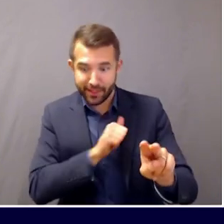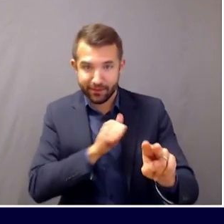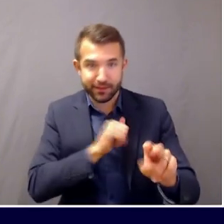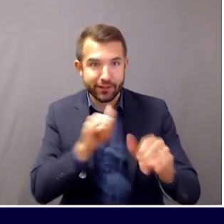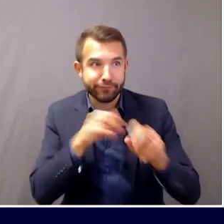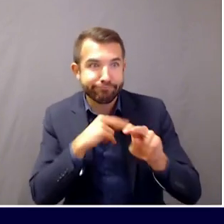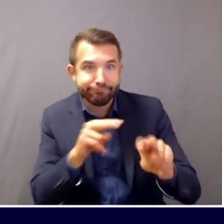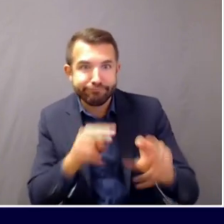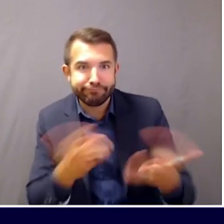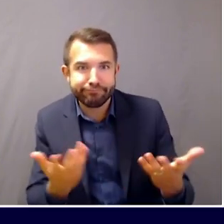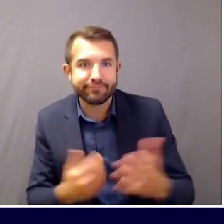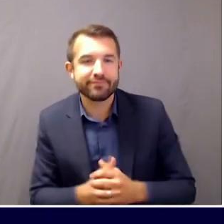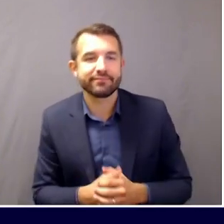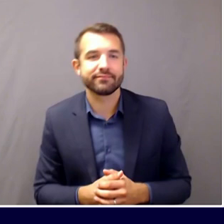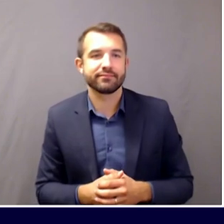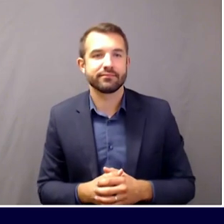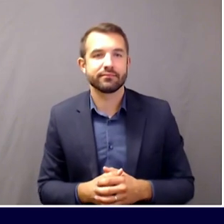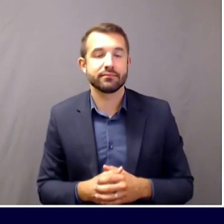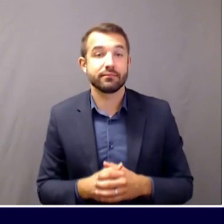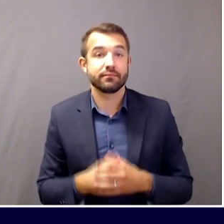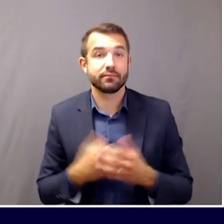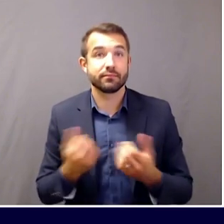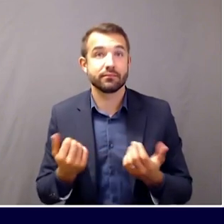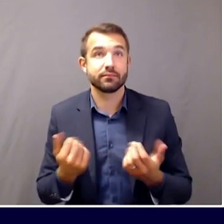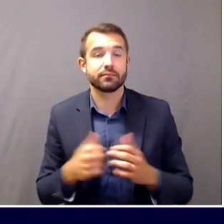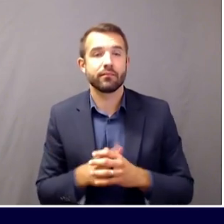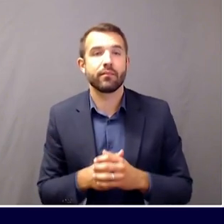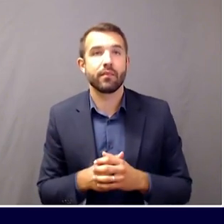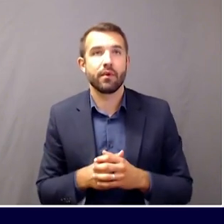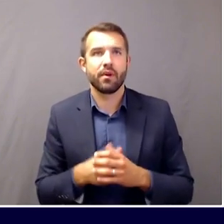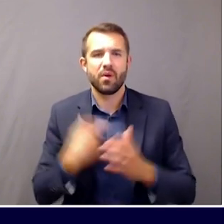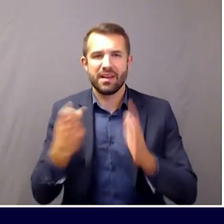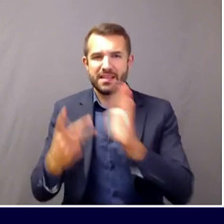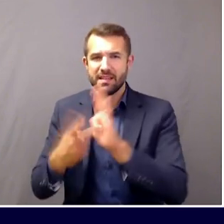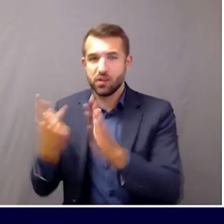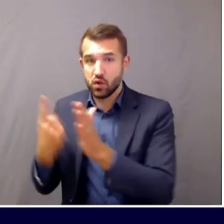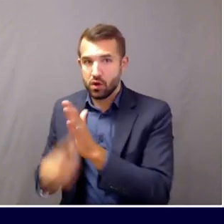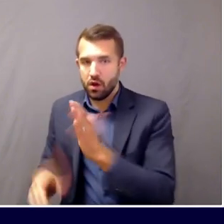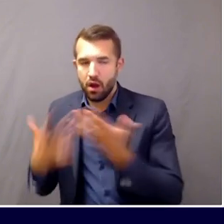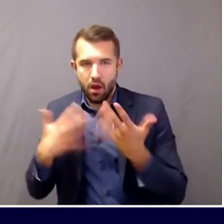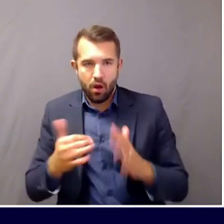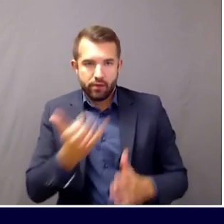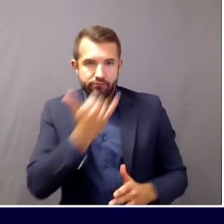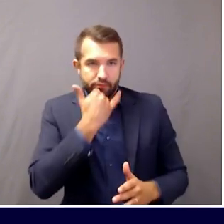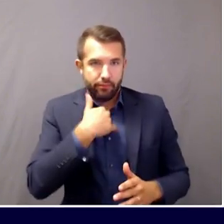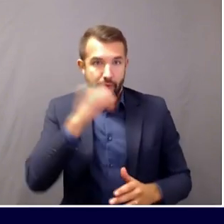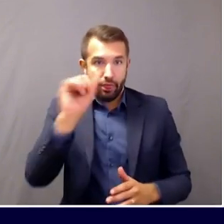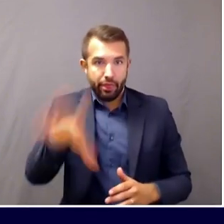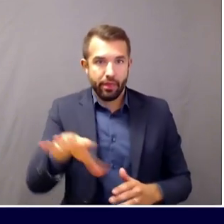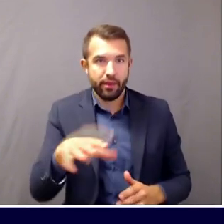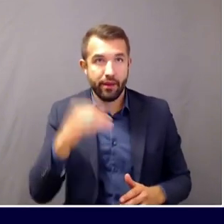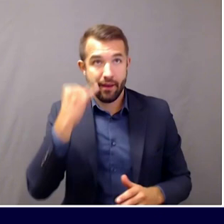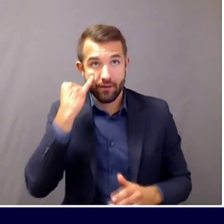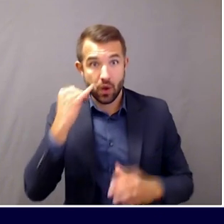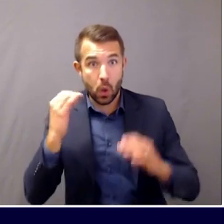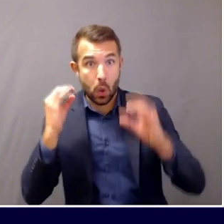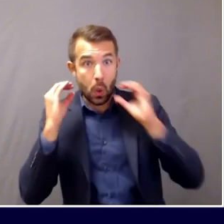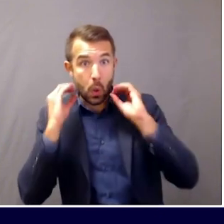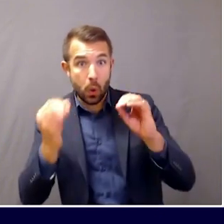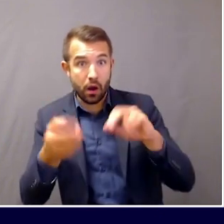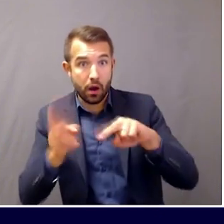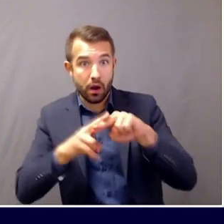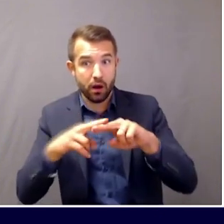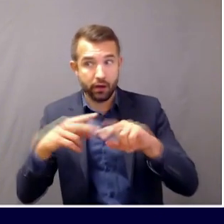case counts, we're going to double check so I don't provide you incorrect information right now, but I do not believe